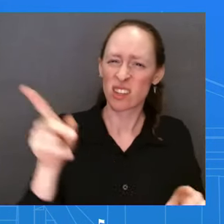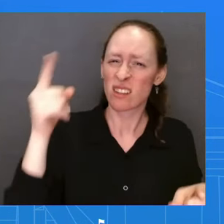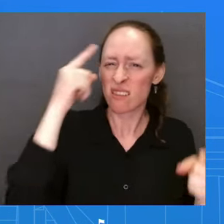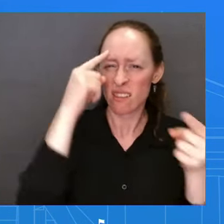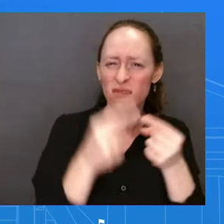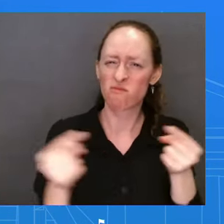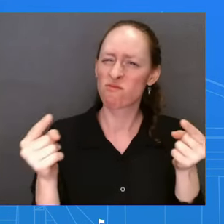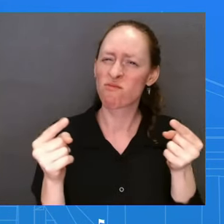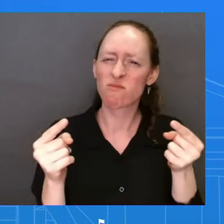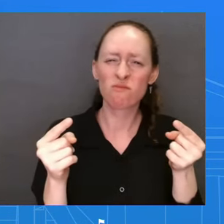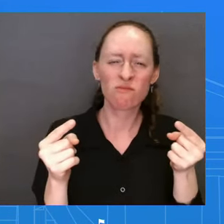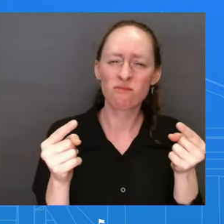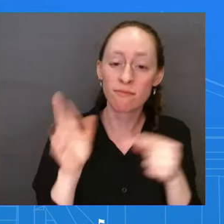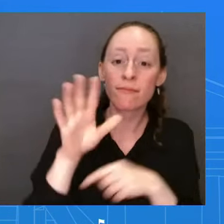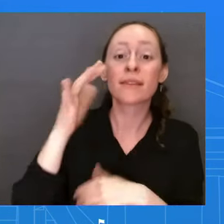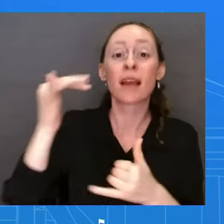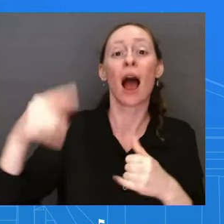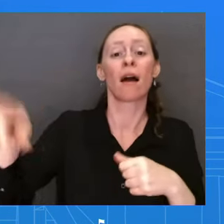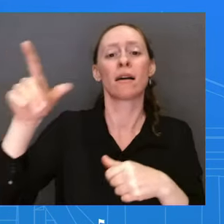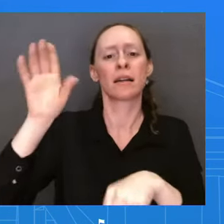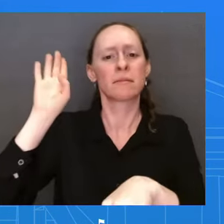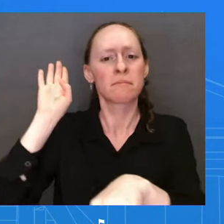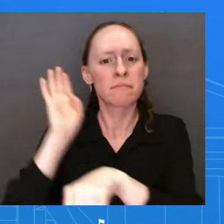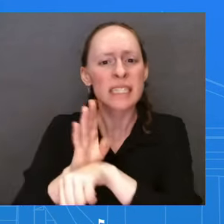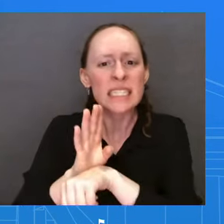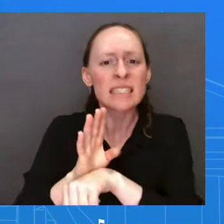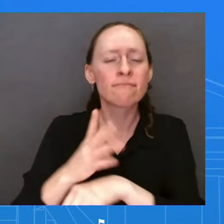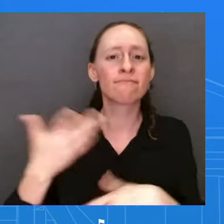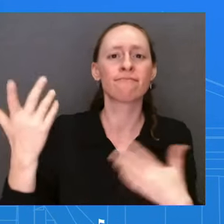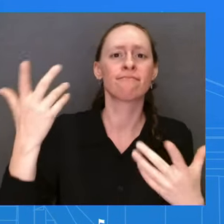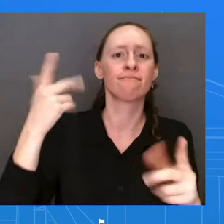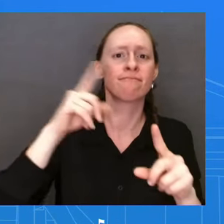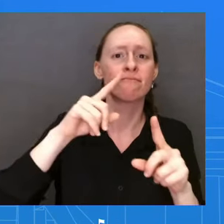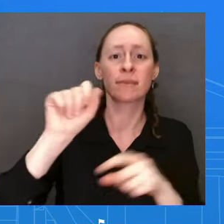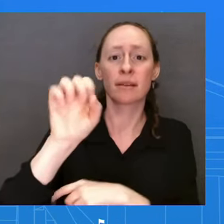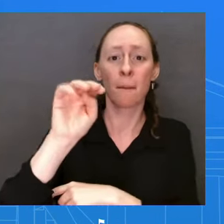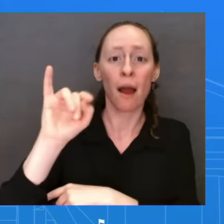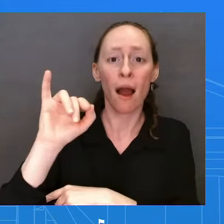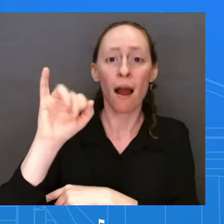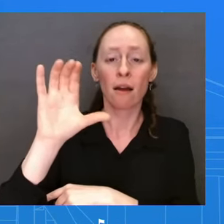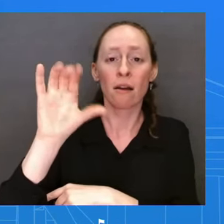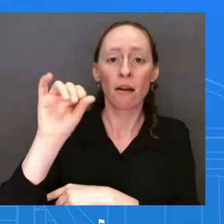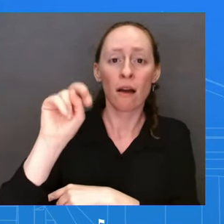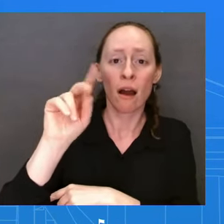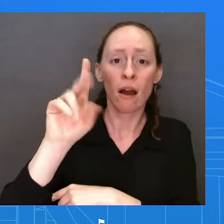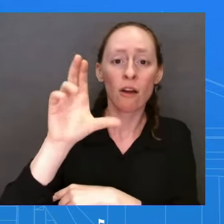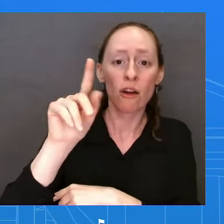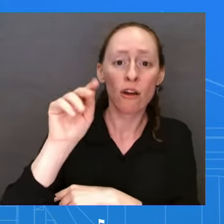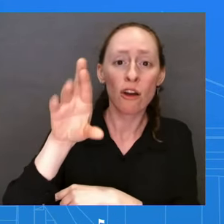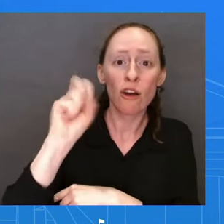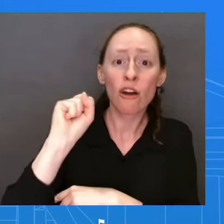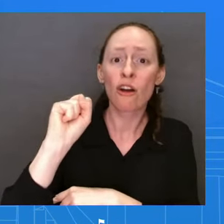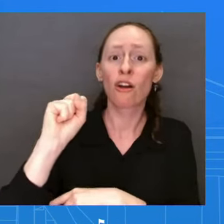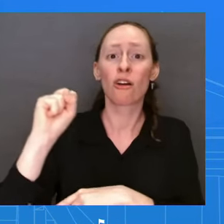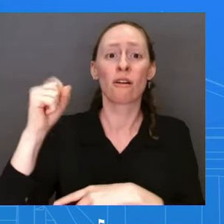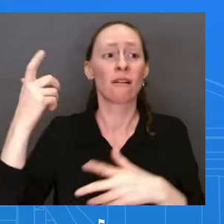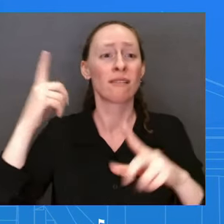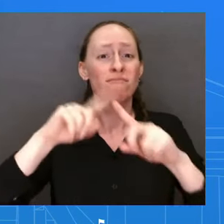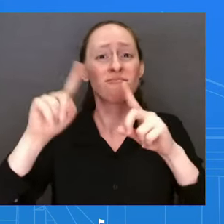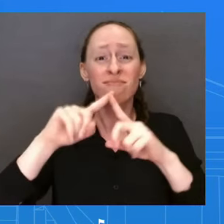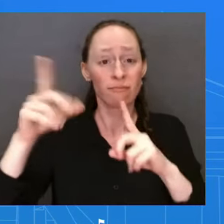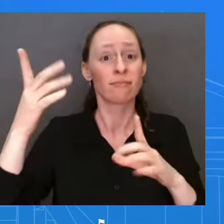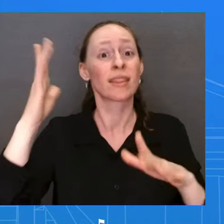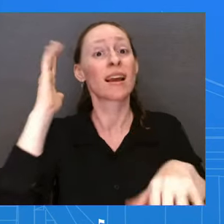It led to a deterioration of the nation's infrastructure, and it led to a loss of a path to the middle class